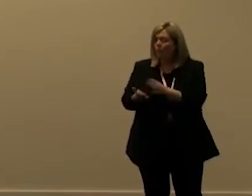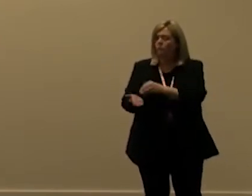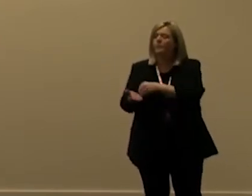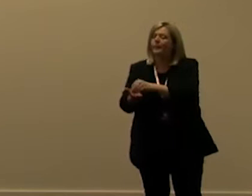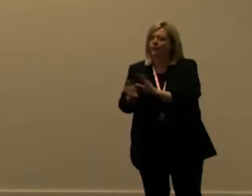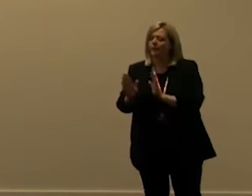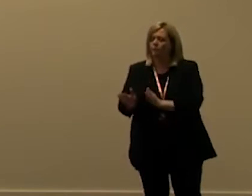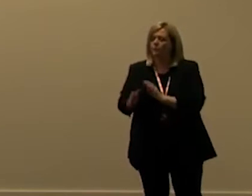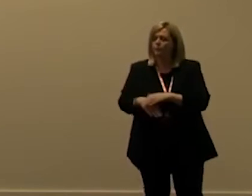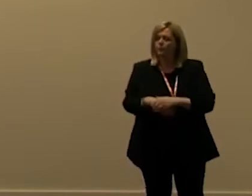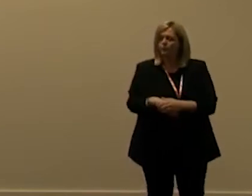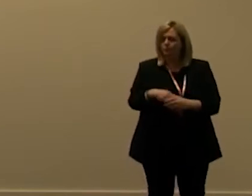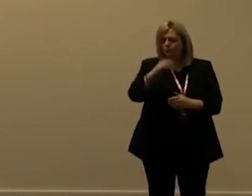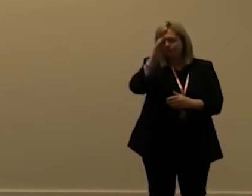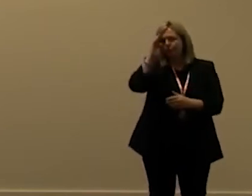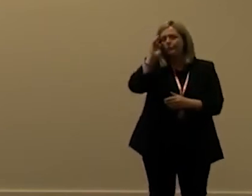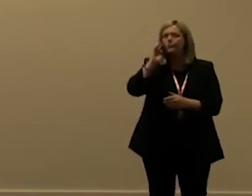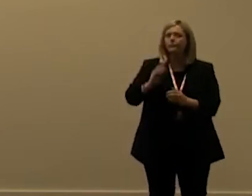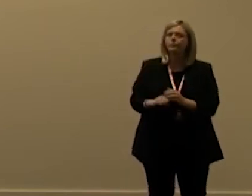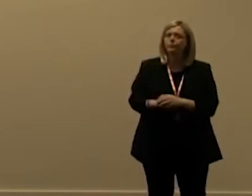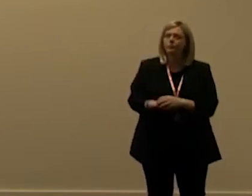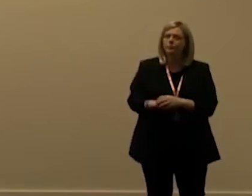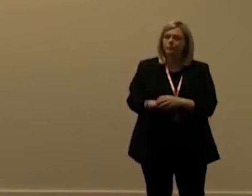for any api calls above the 25 000.